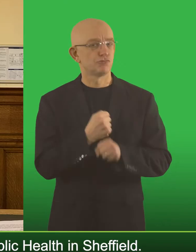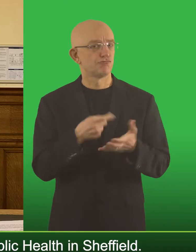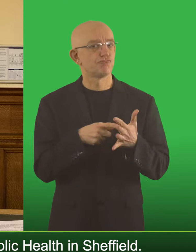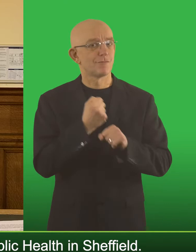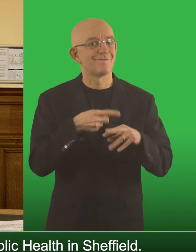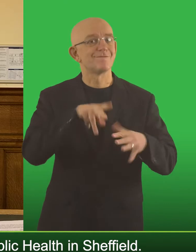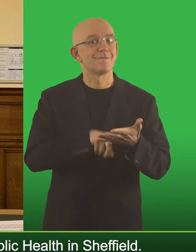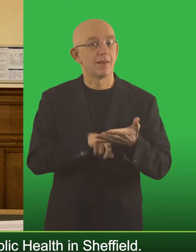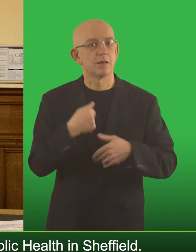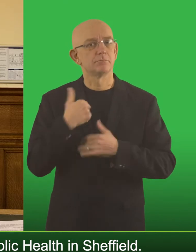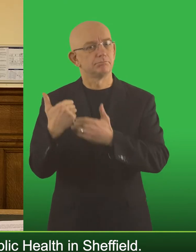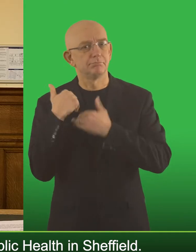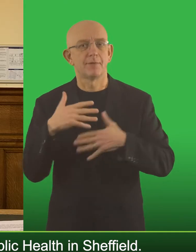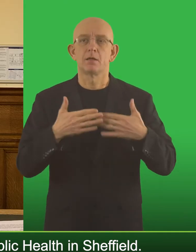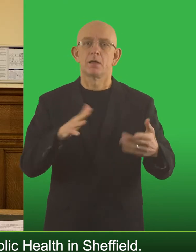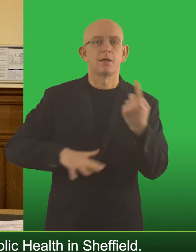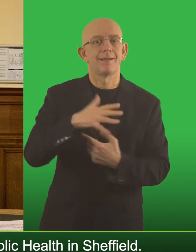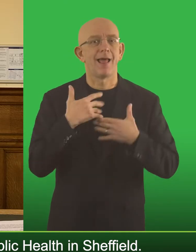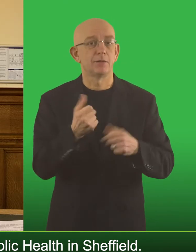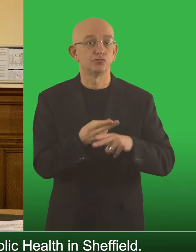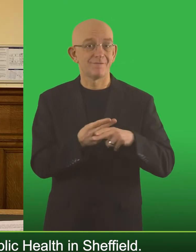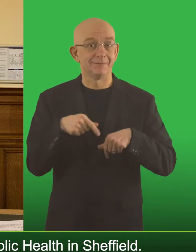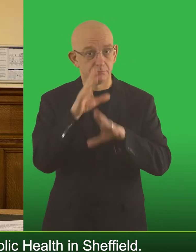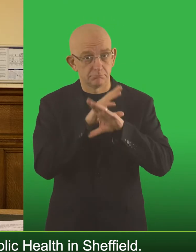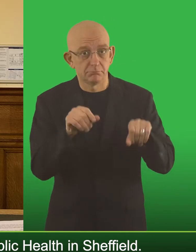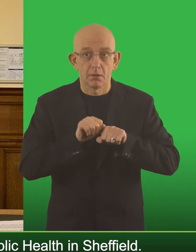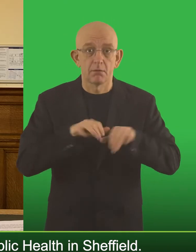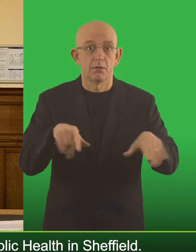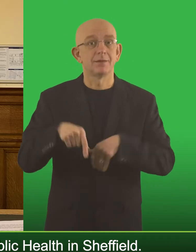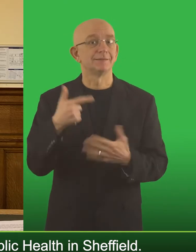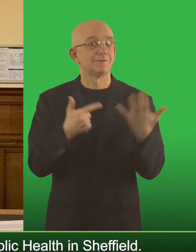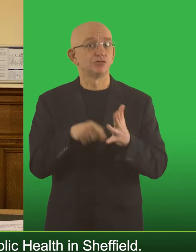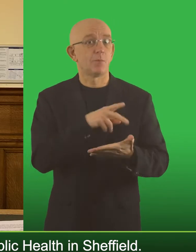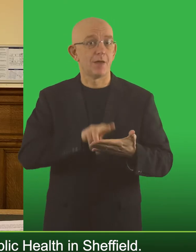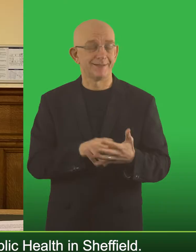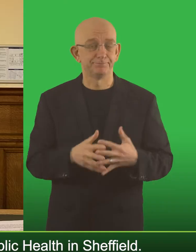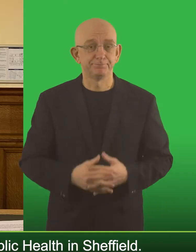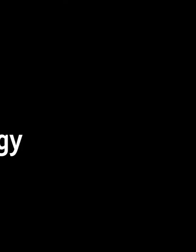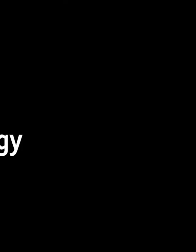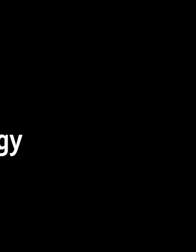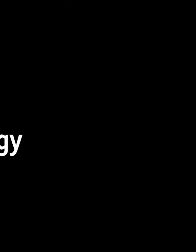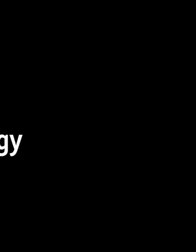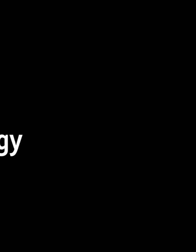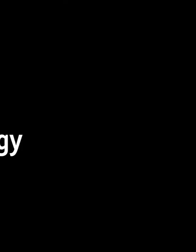Hi, my name is Greg Feld, Director of Public Health at Sheffield. Brief situation report in epidemiology of today, the 17th of January.